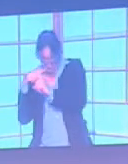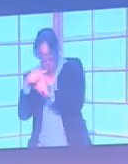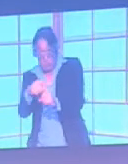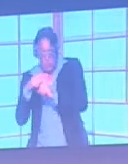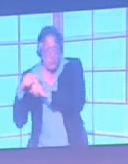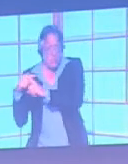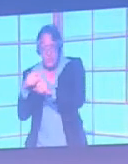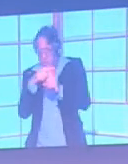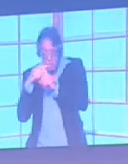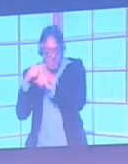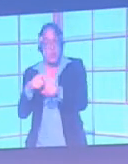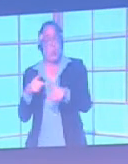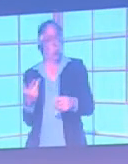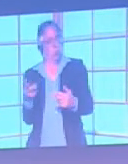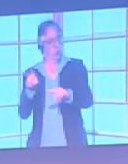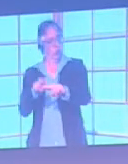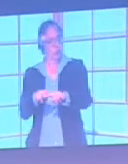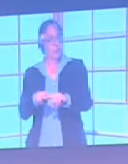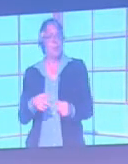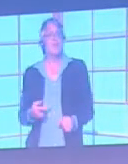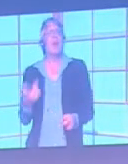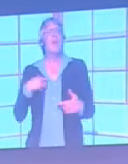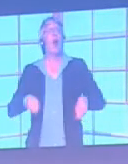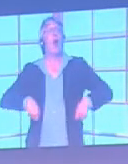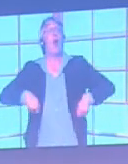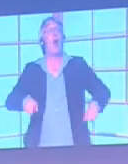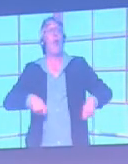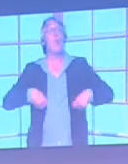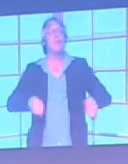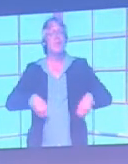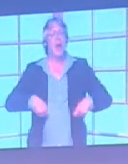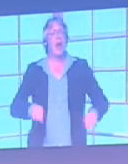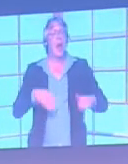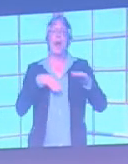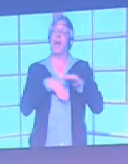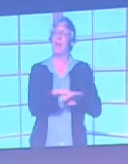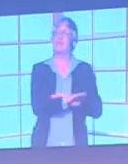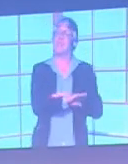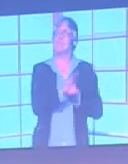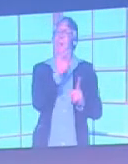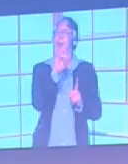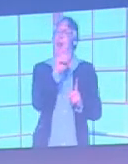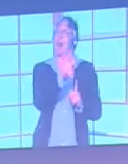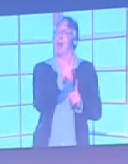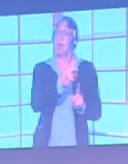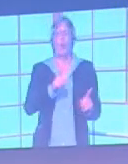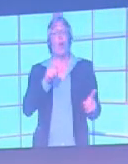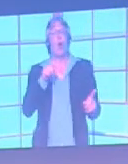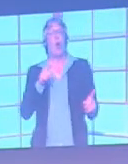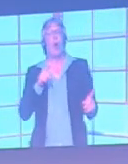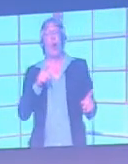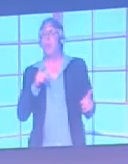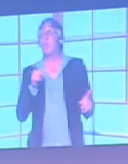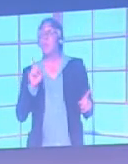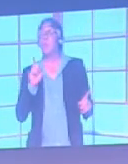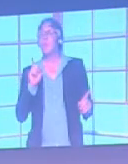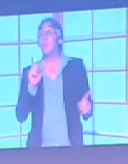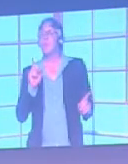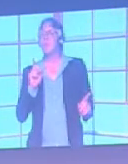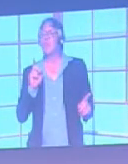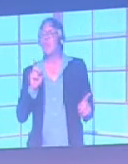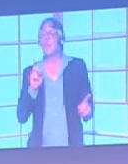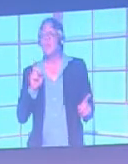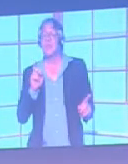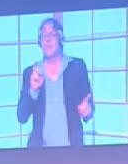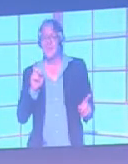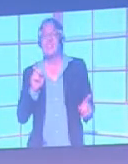available. Quite interestingly, they've got wheelchair access as pink, and actually, to colour blind people, pink looks grey. And all the unavailable seats are